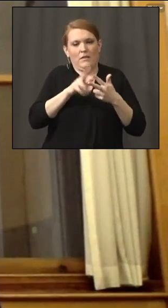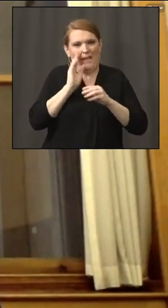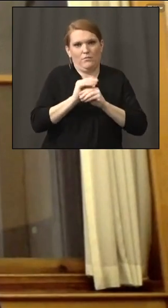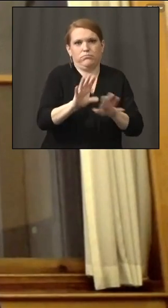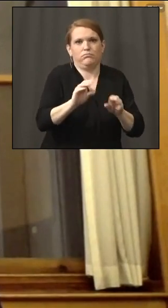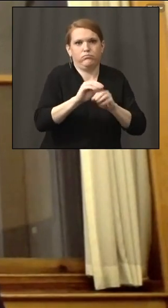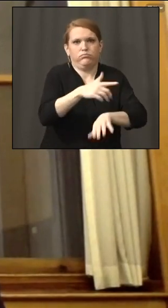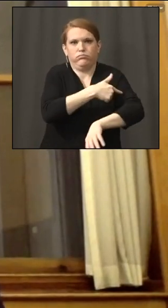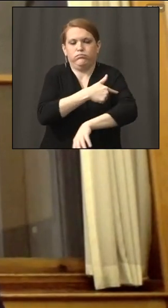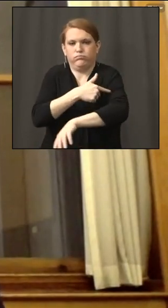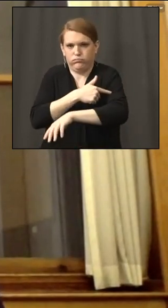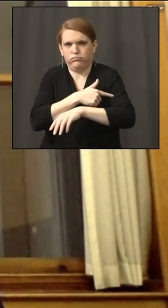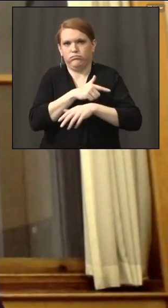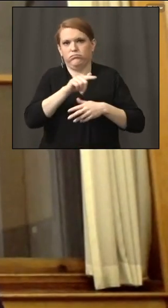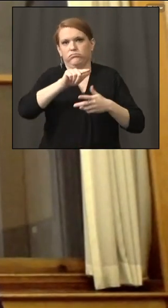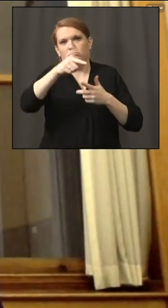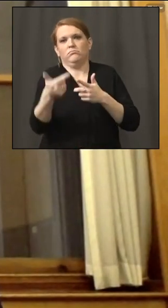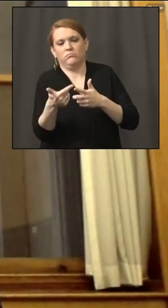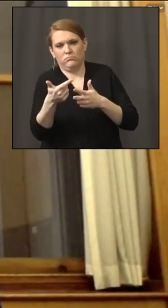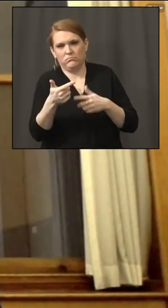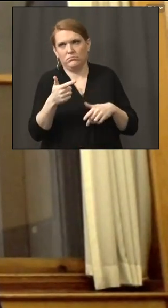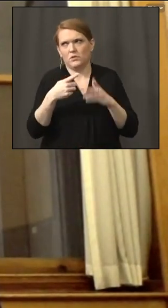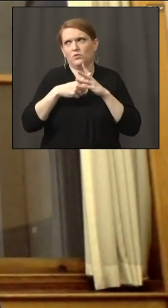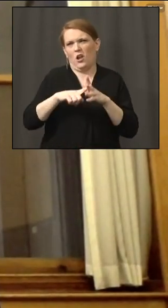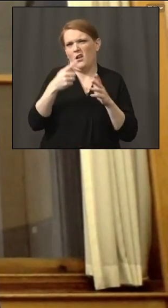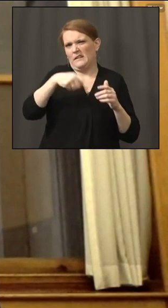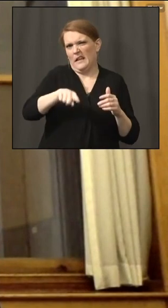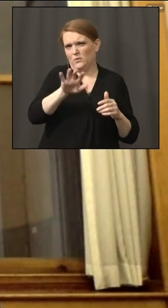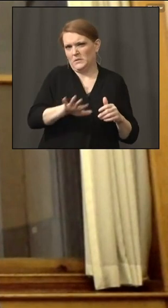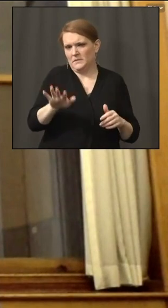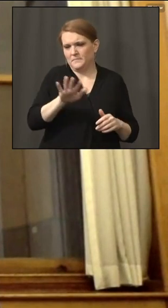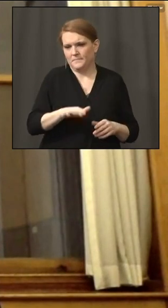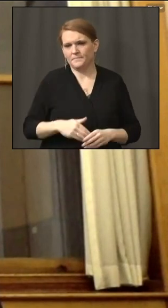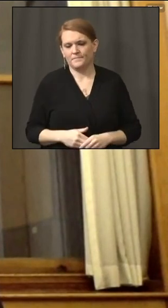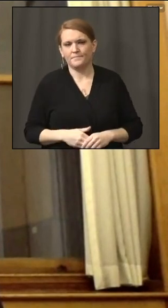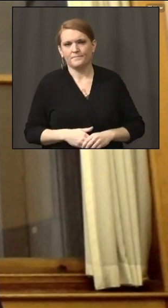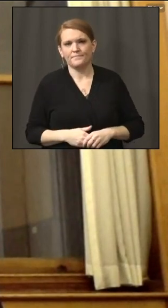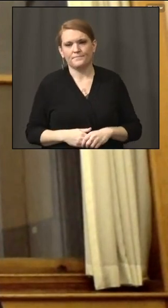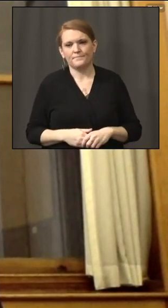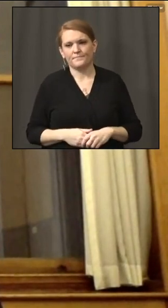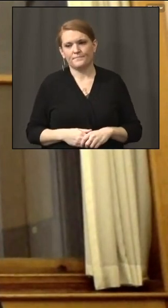facilities. So that'll happen as soon as next week. That part of the program will ramp up as well.